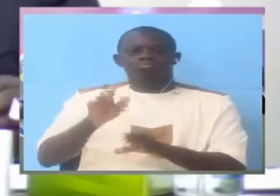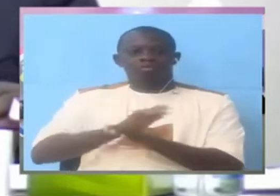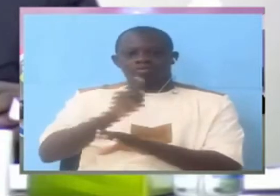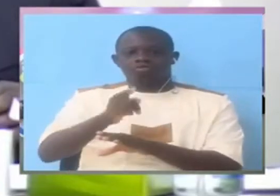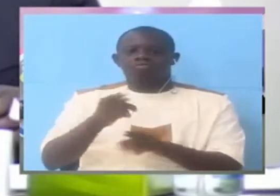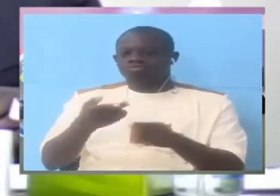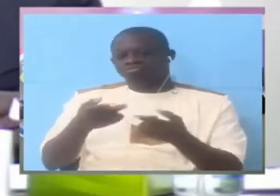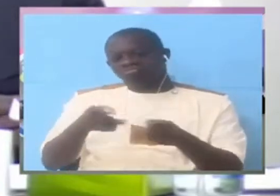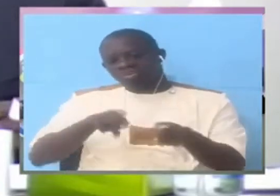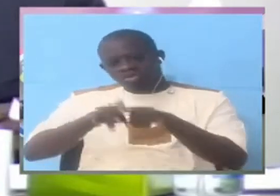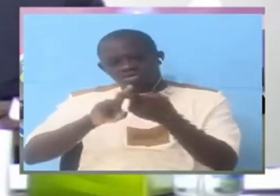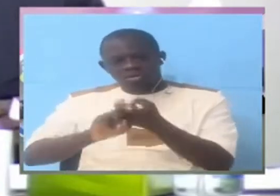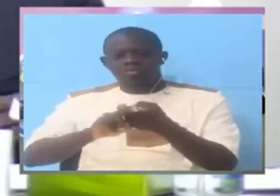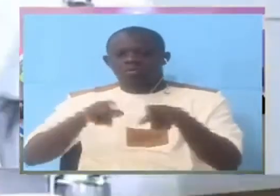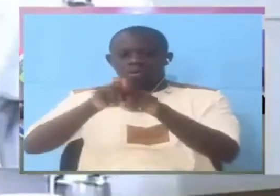with Mr. Fodewari.